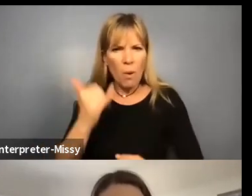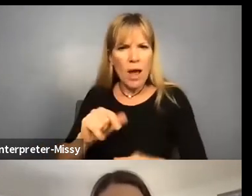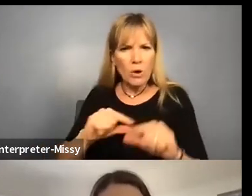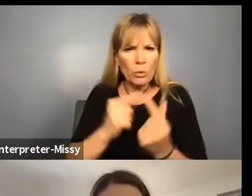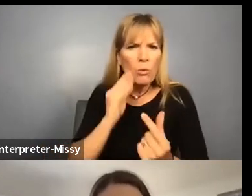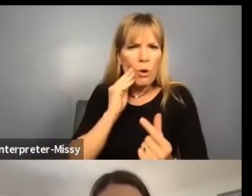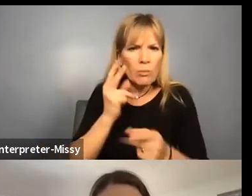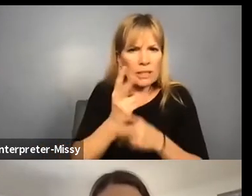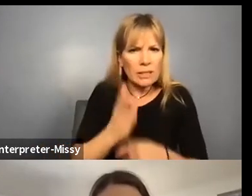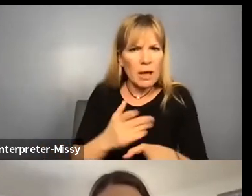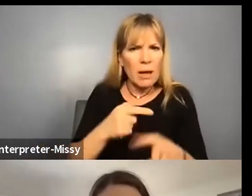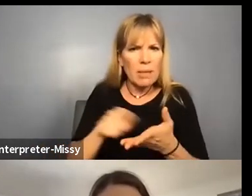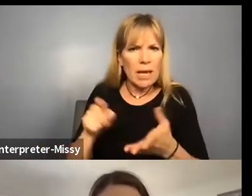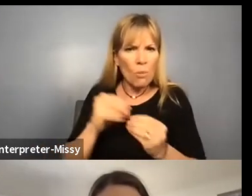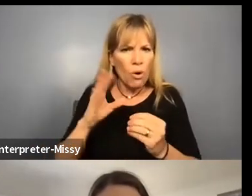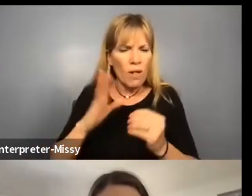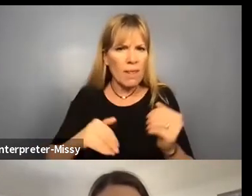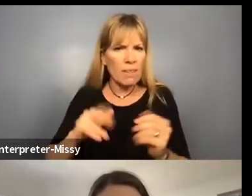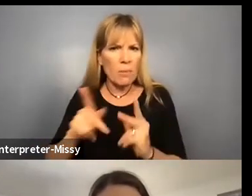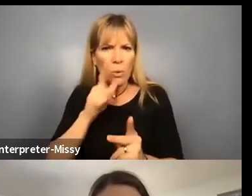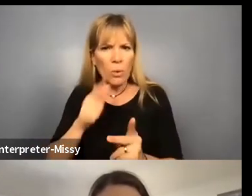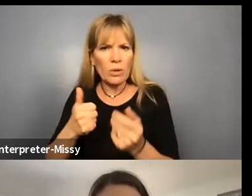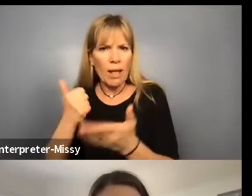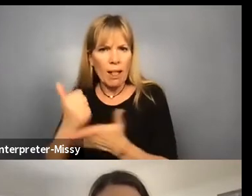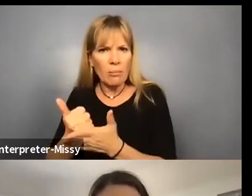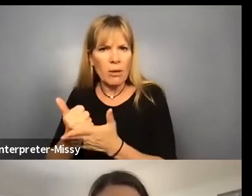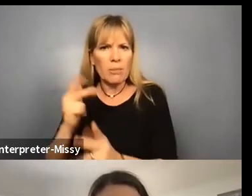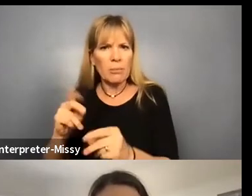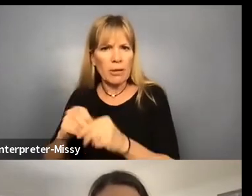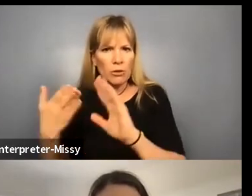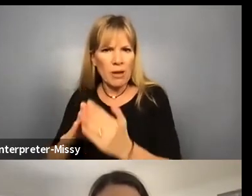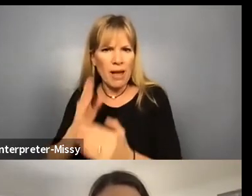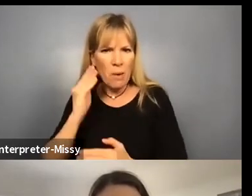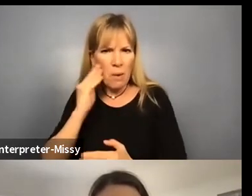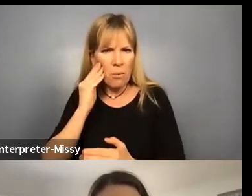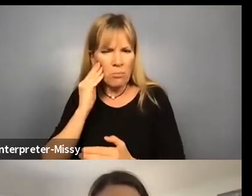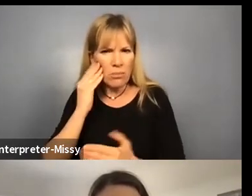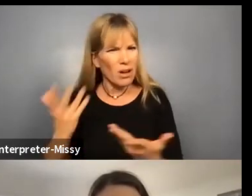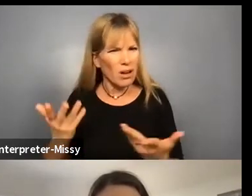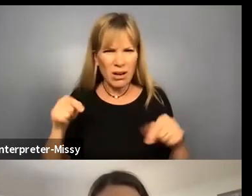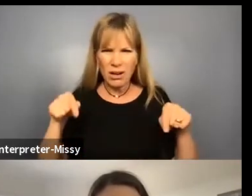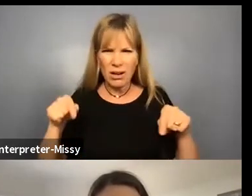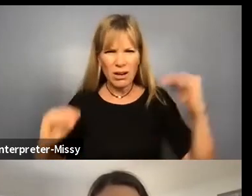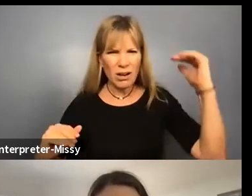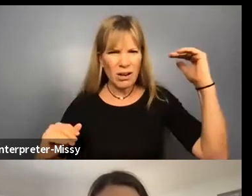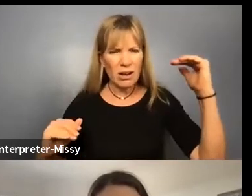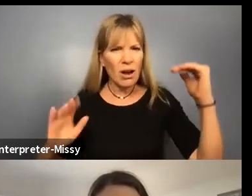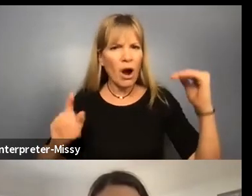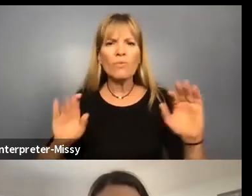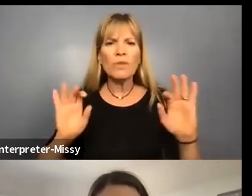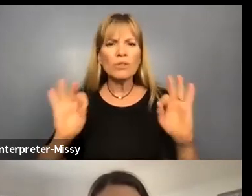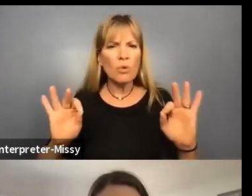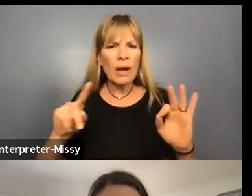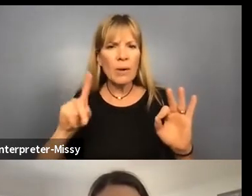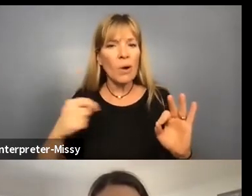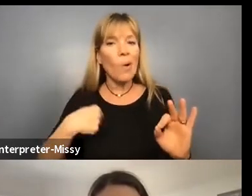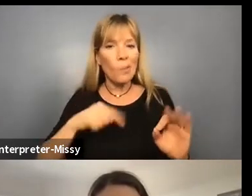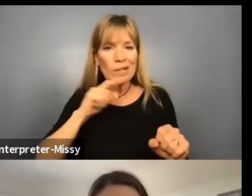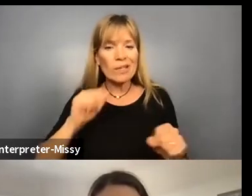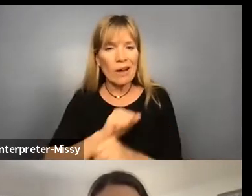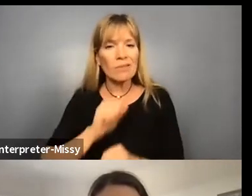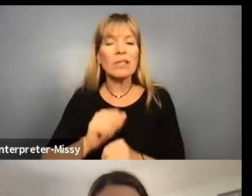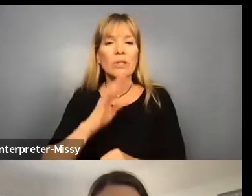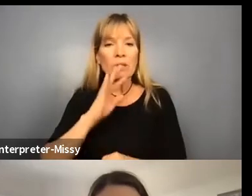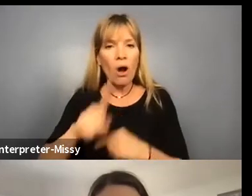paid more than attendants who assist individuals in their community at home? And this is such a great question. We definitely talked